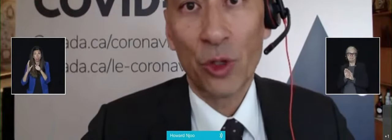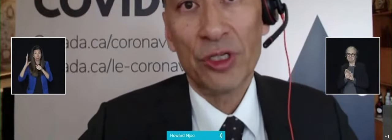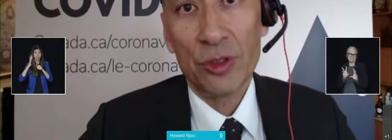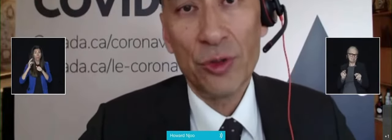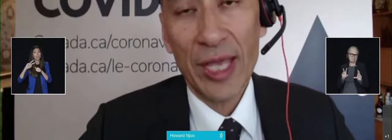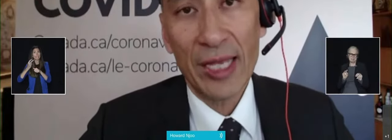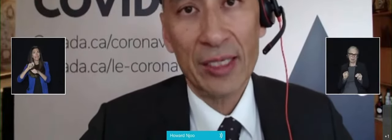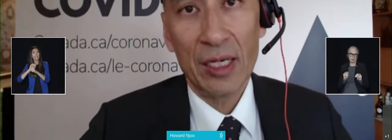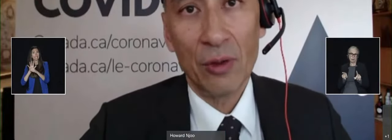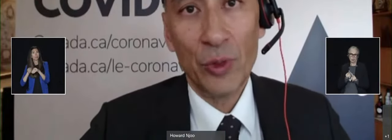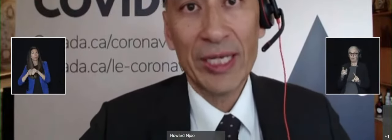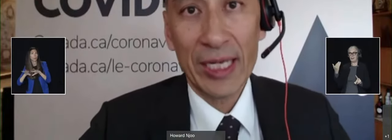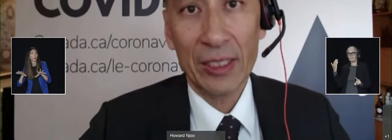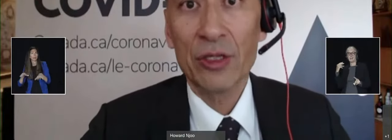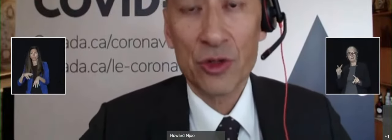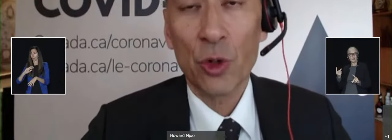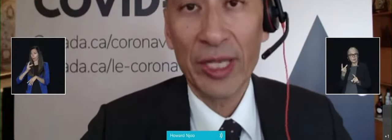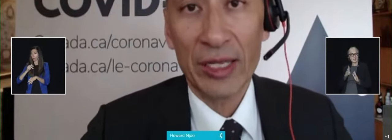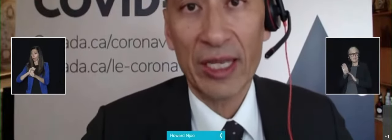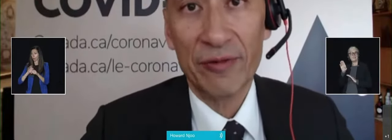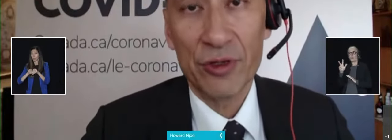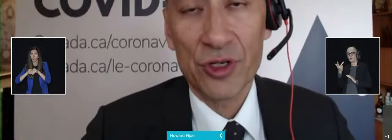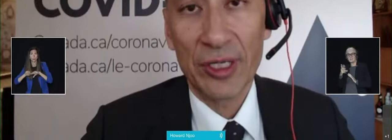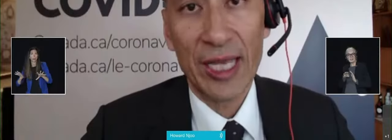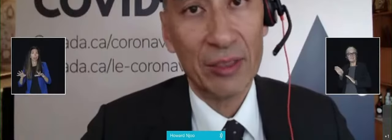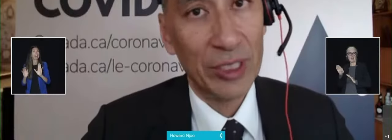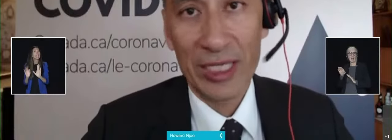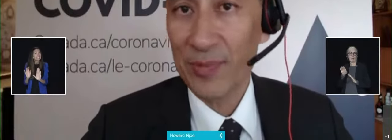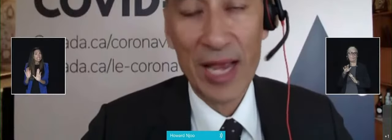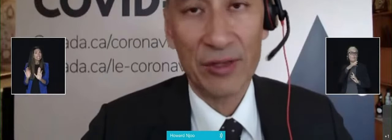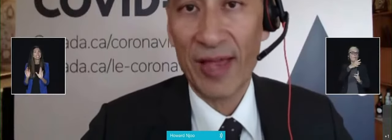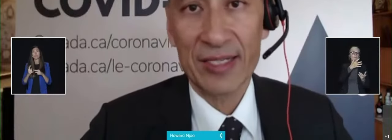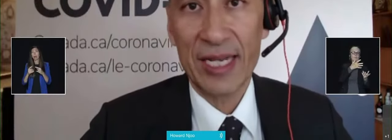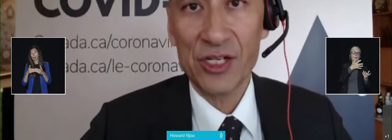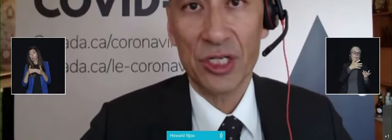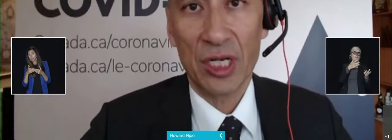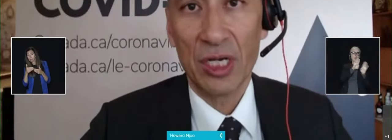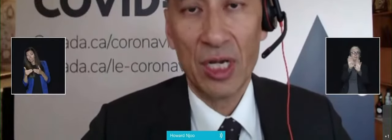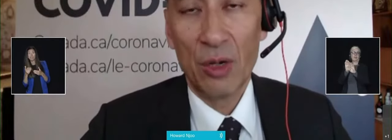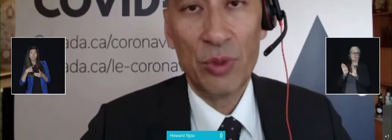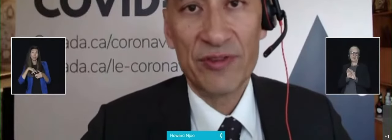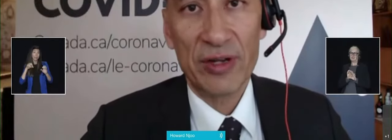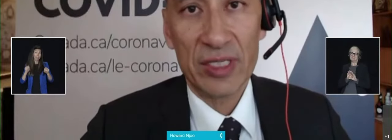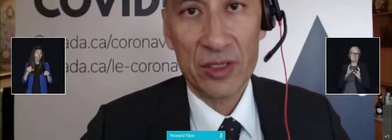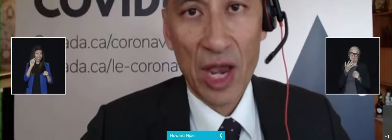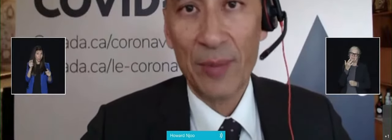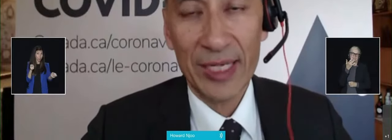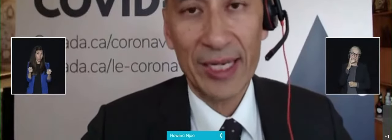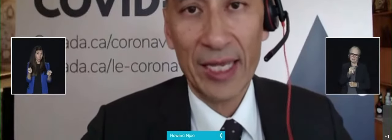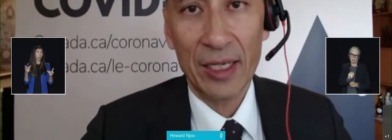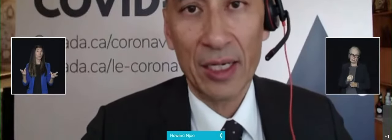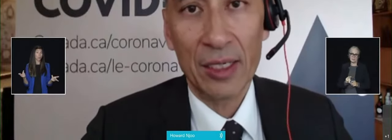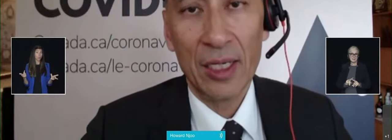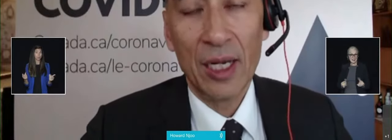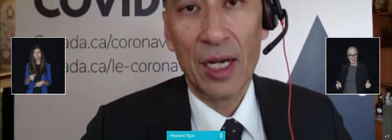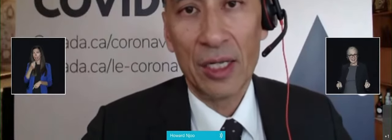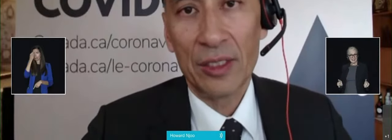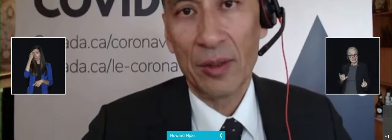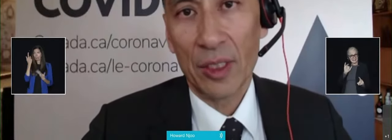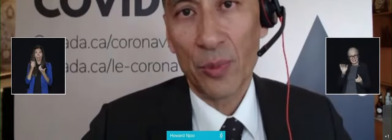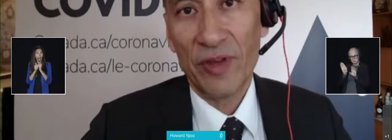But in order to do that, we can control that future, and that gets back to vaccination. We stress time and again,